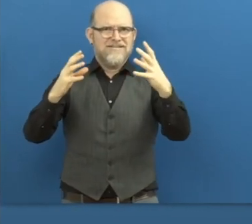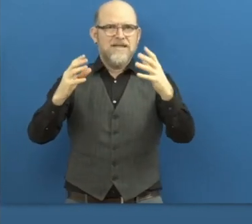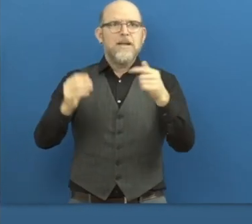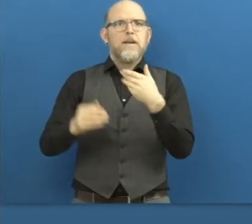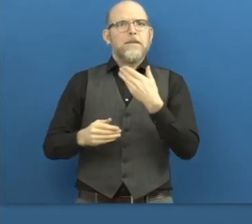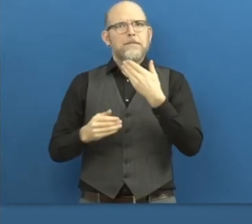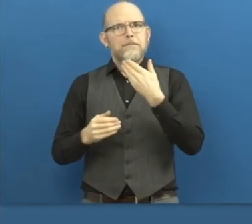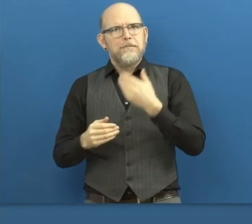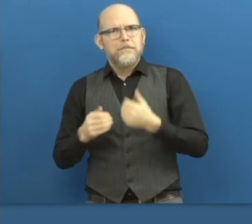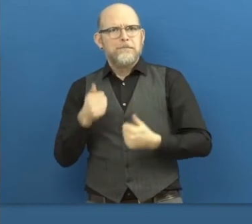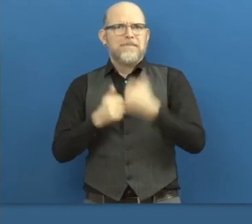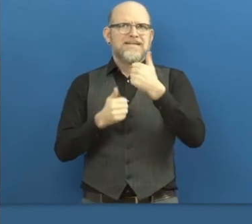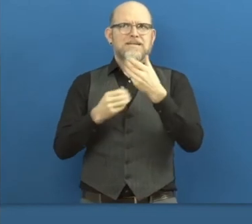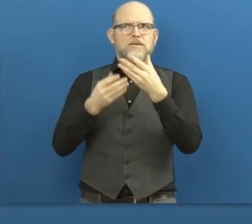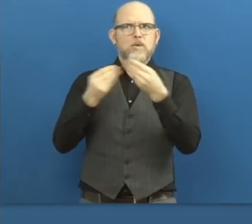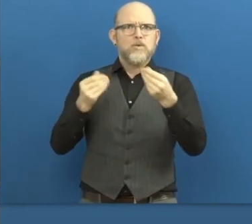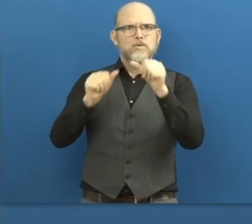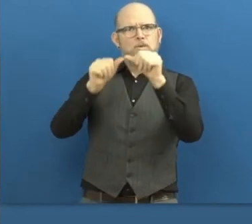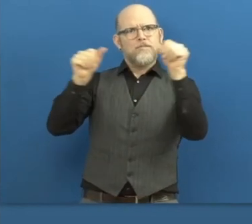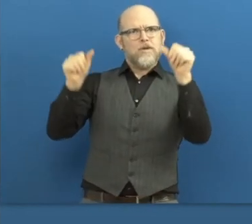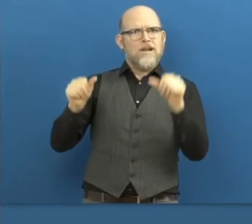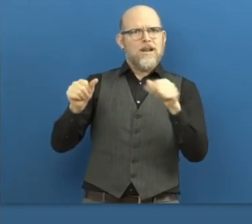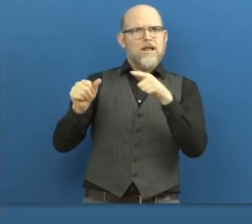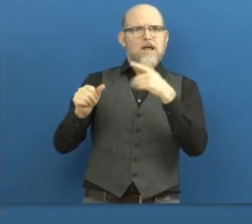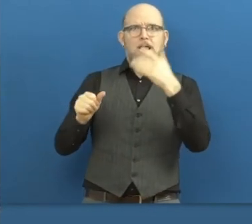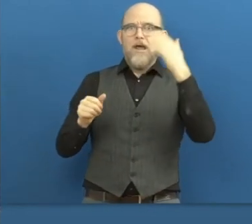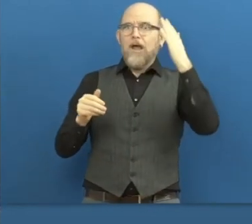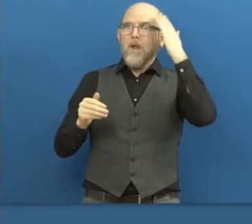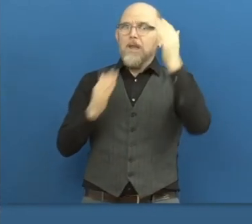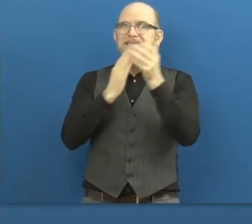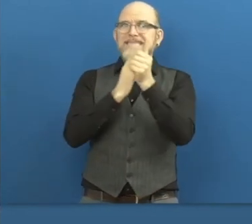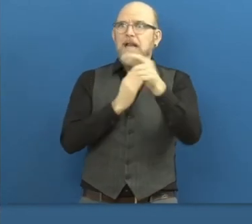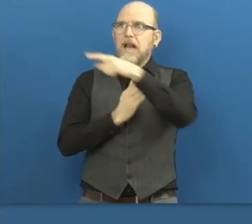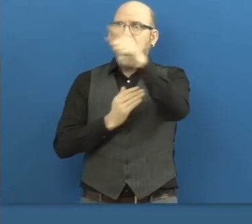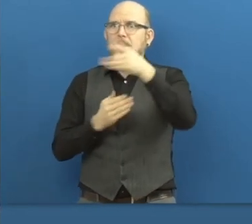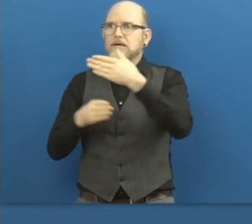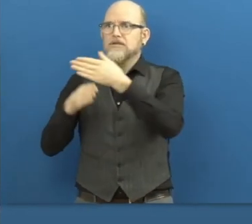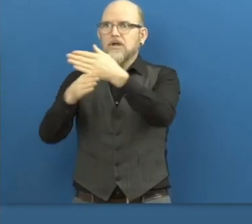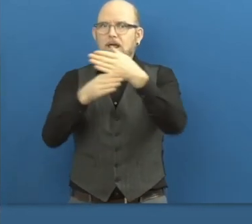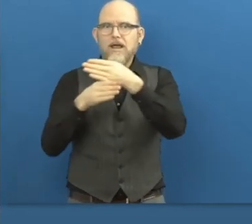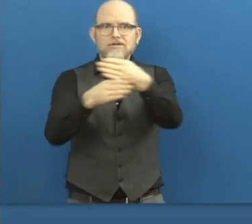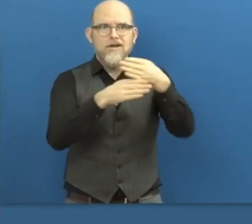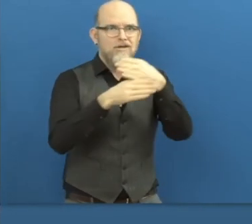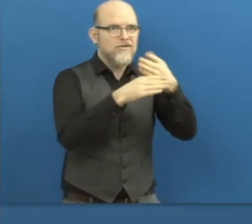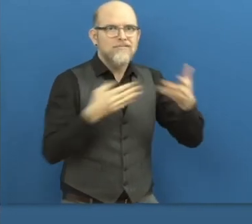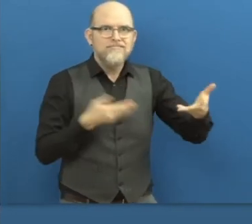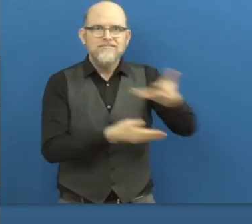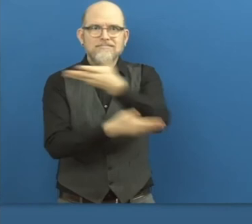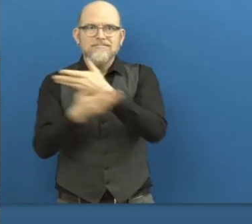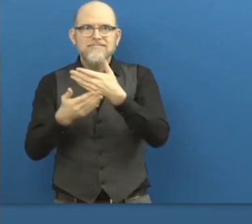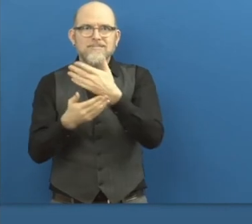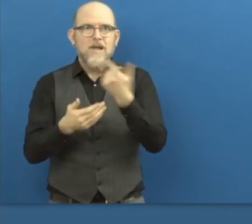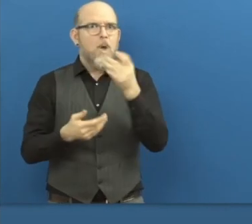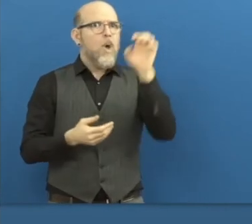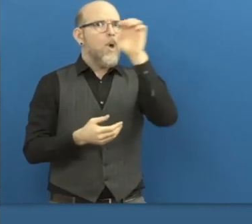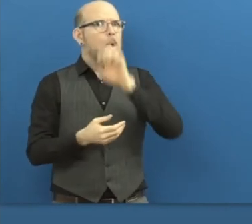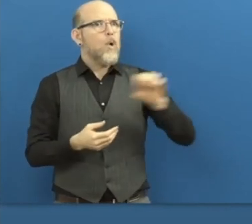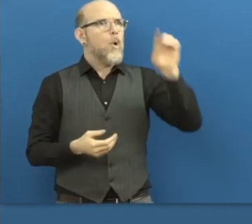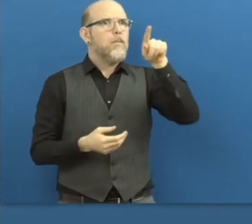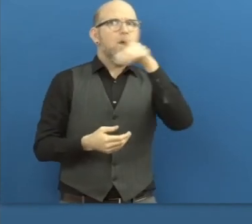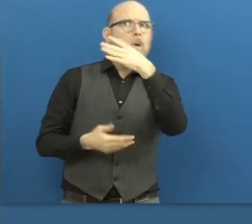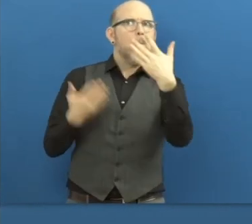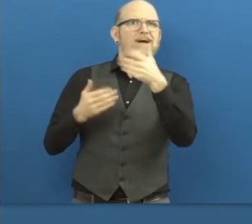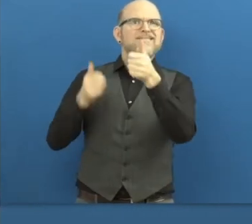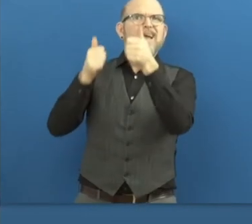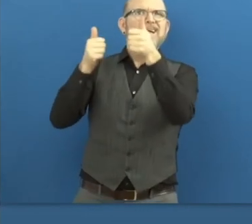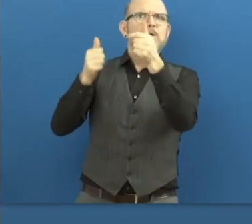to share what is working in Europe, can maybe be officially in Latin America or in Africa or in the States, and